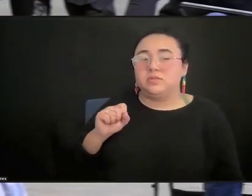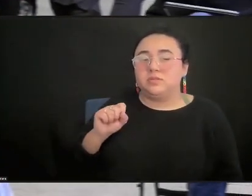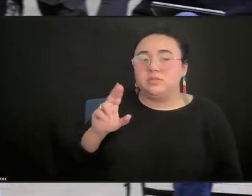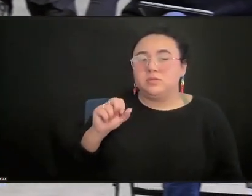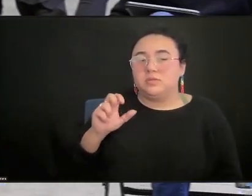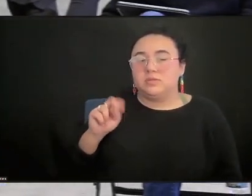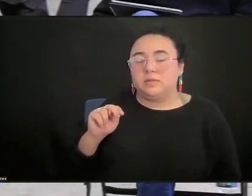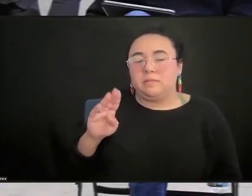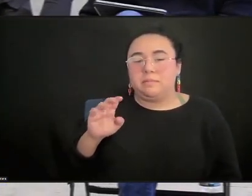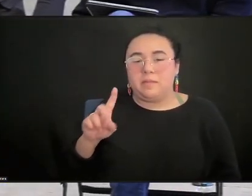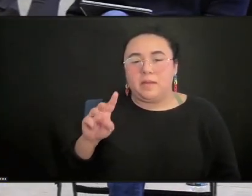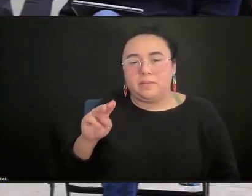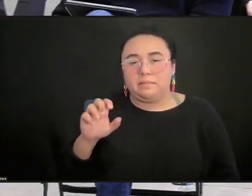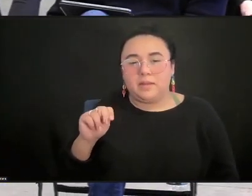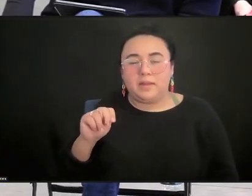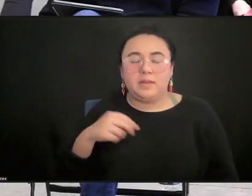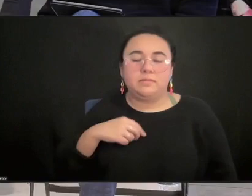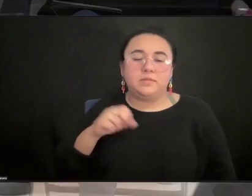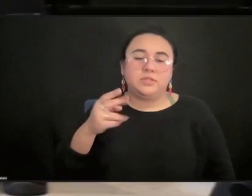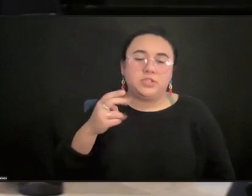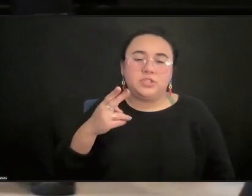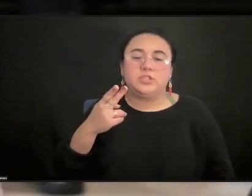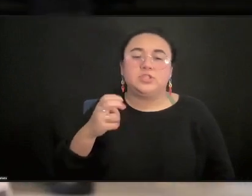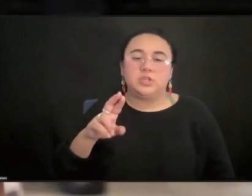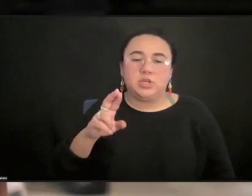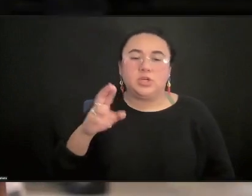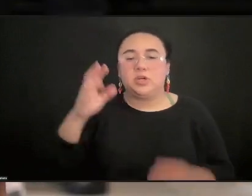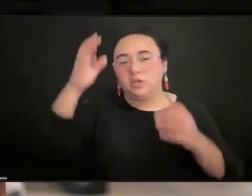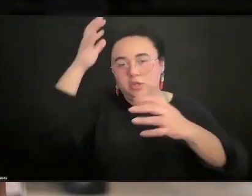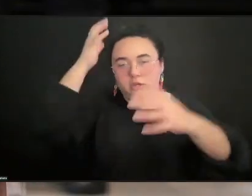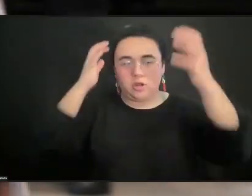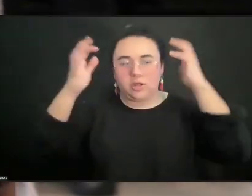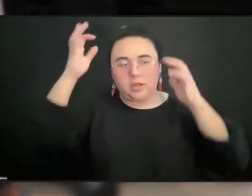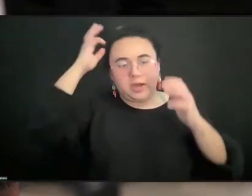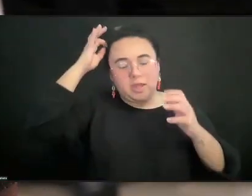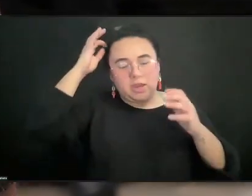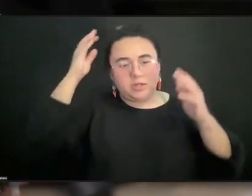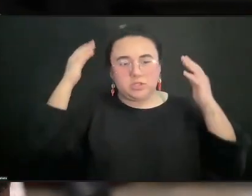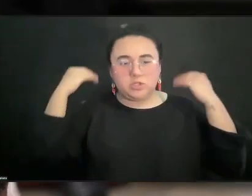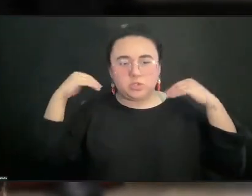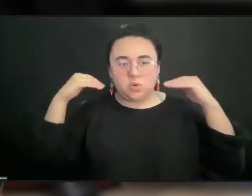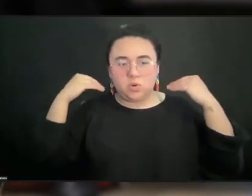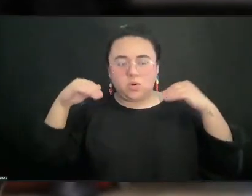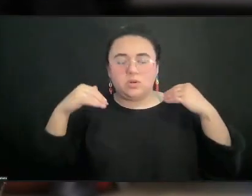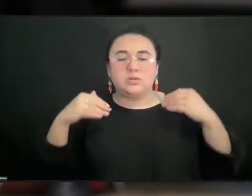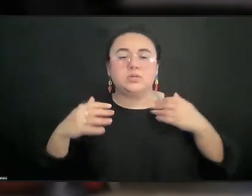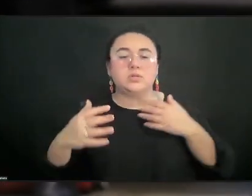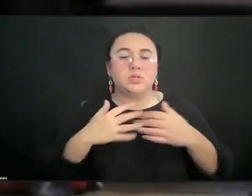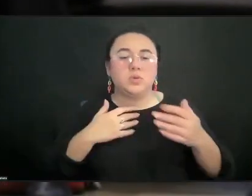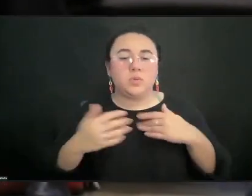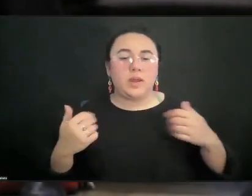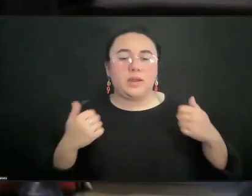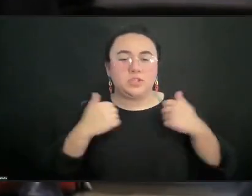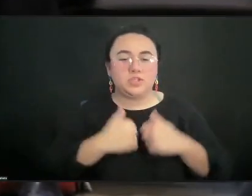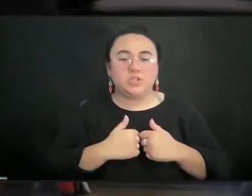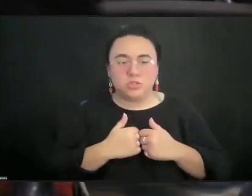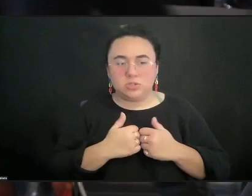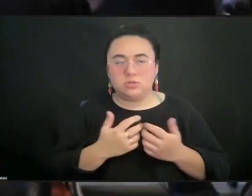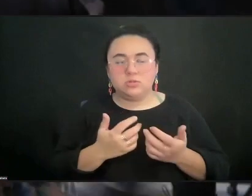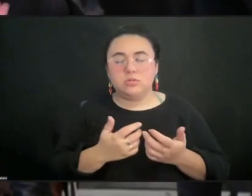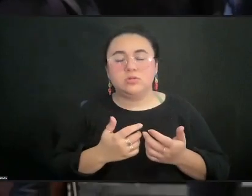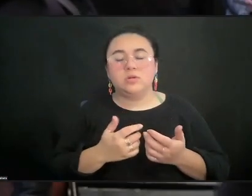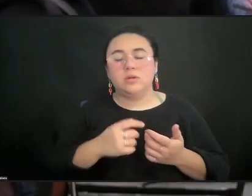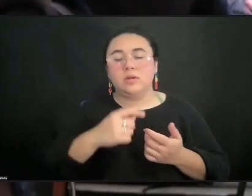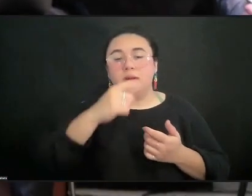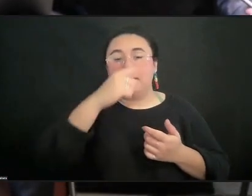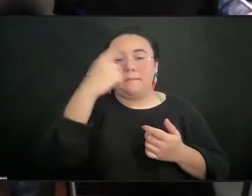I'm she, her. I have curly hair. It's short. I'm wearing a gray blouse and black pants. I'm